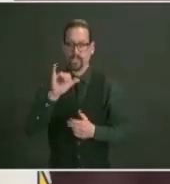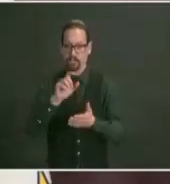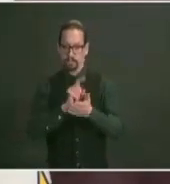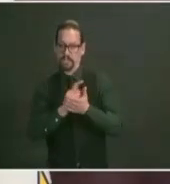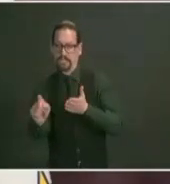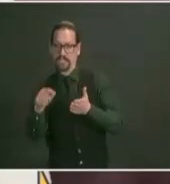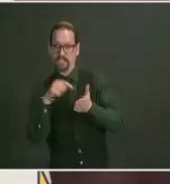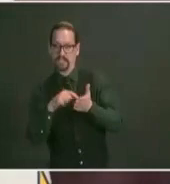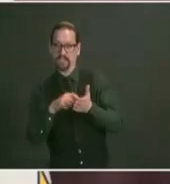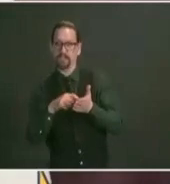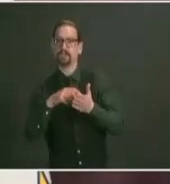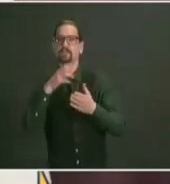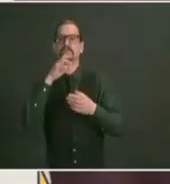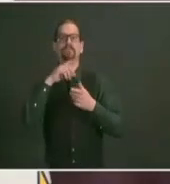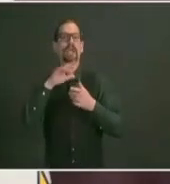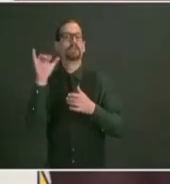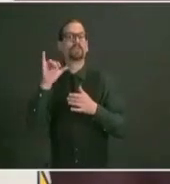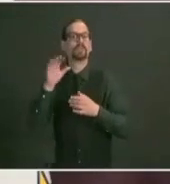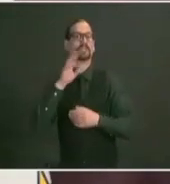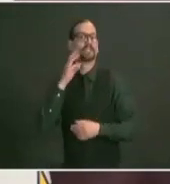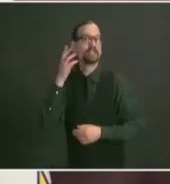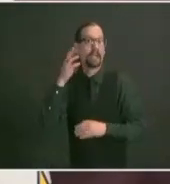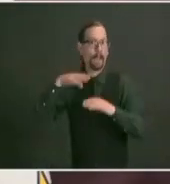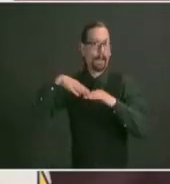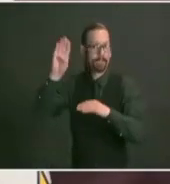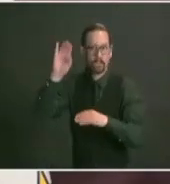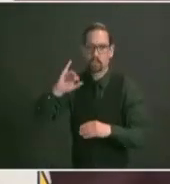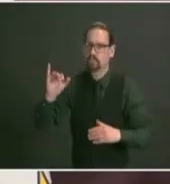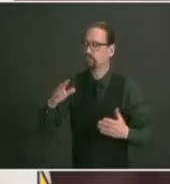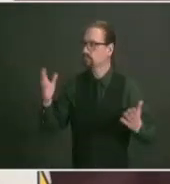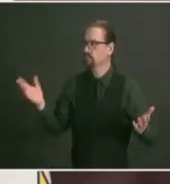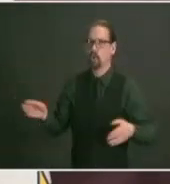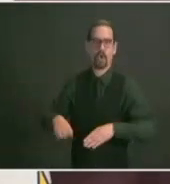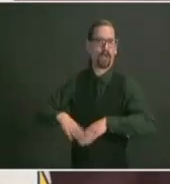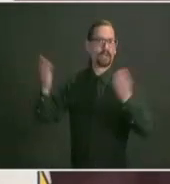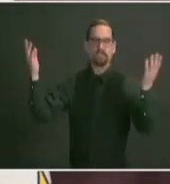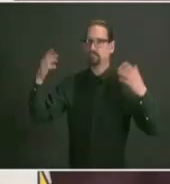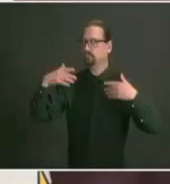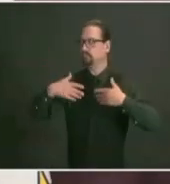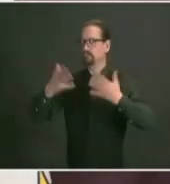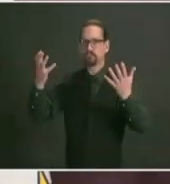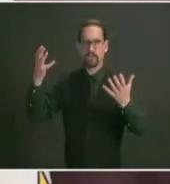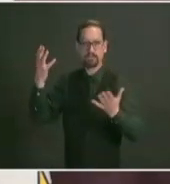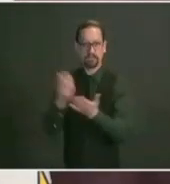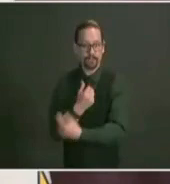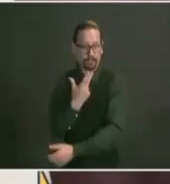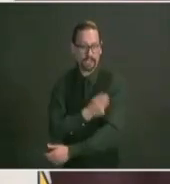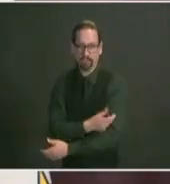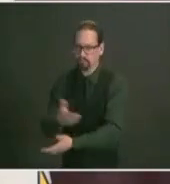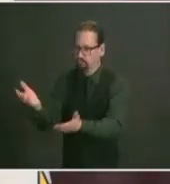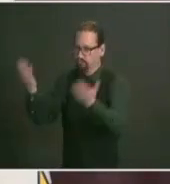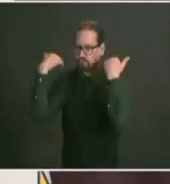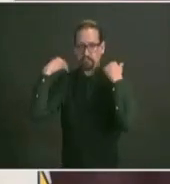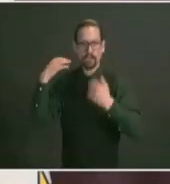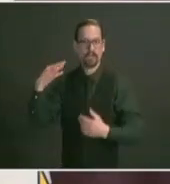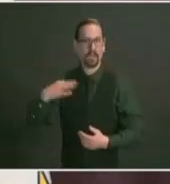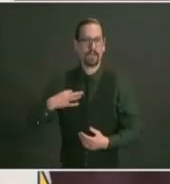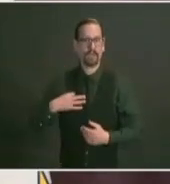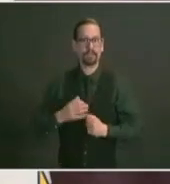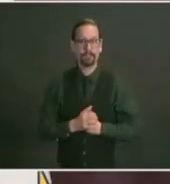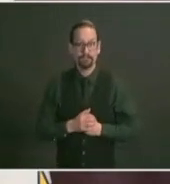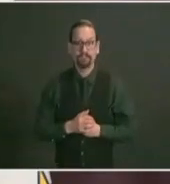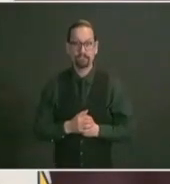to be clear as the governor mentioned we want to make known